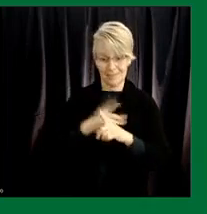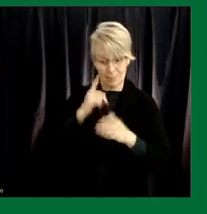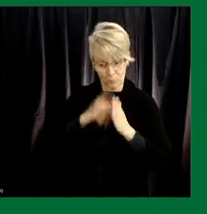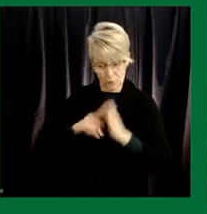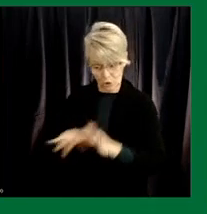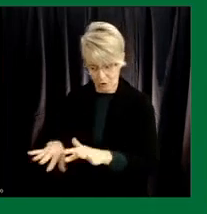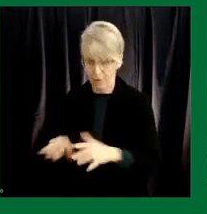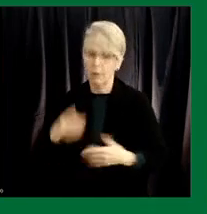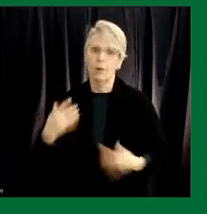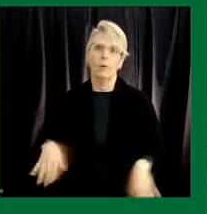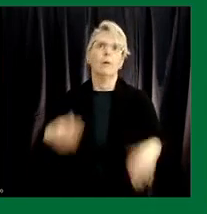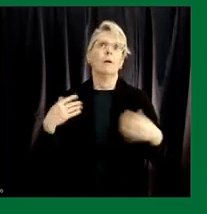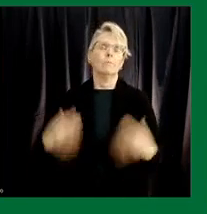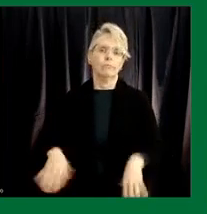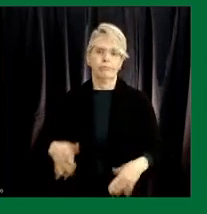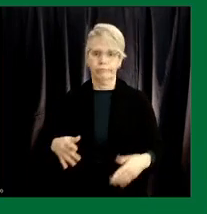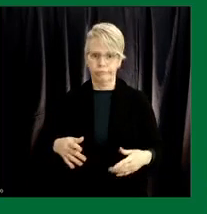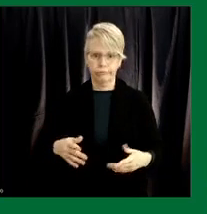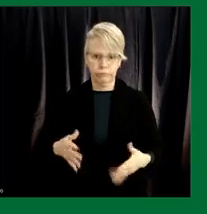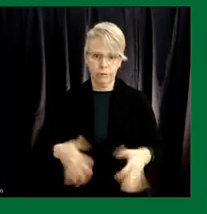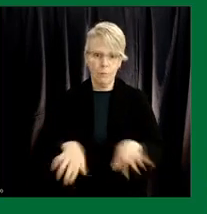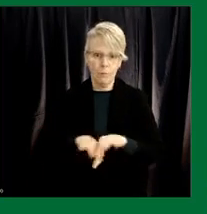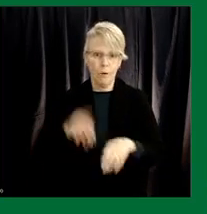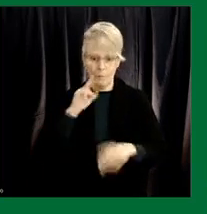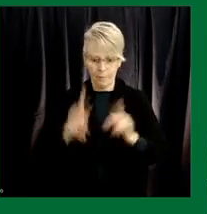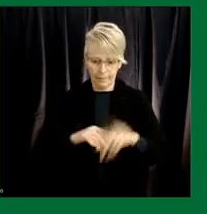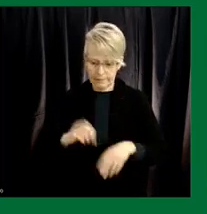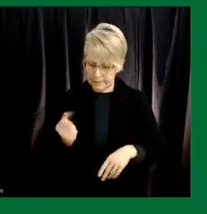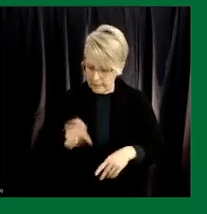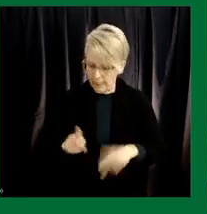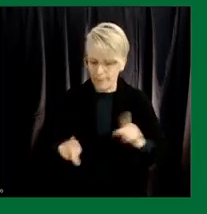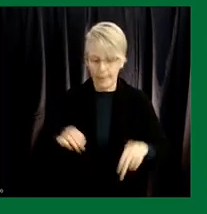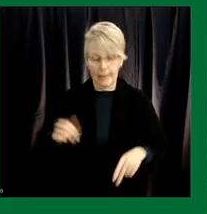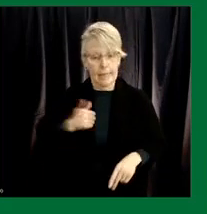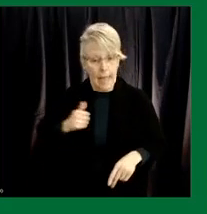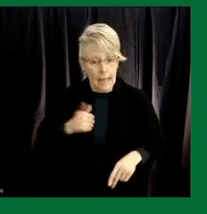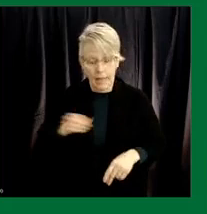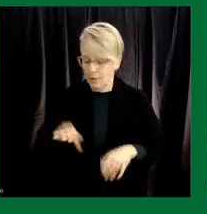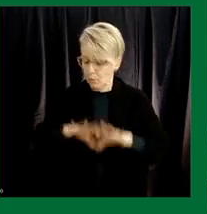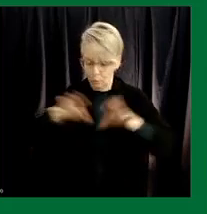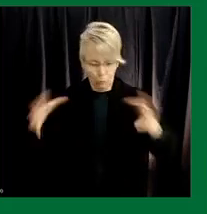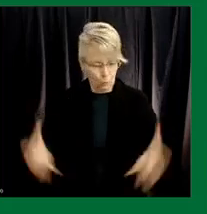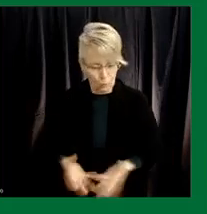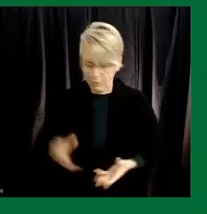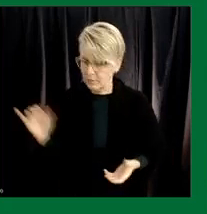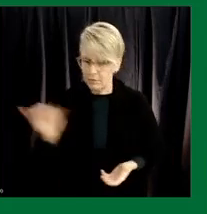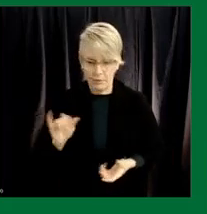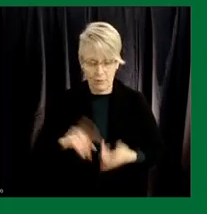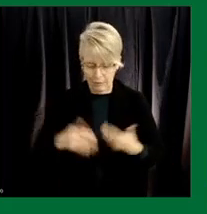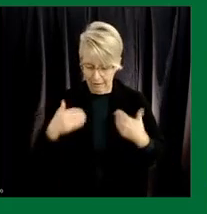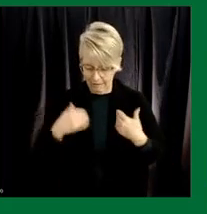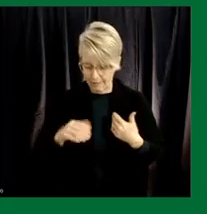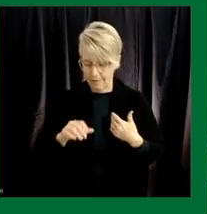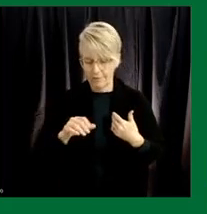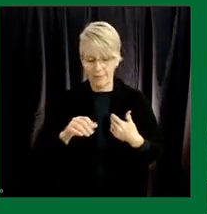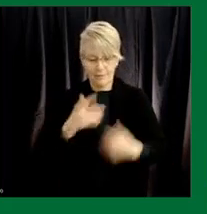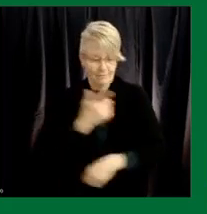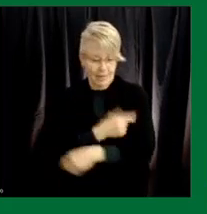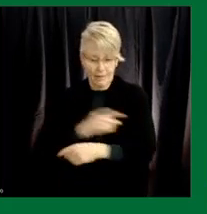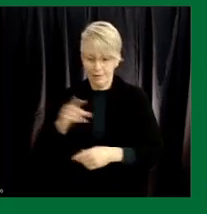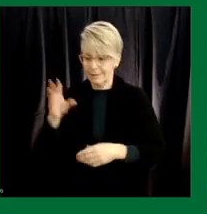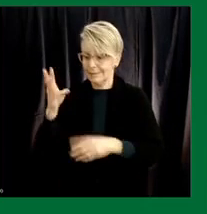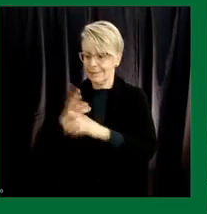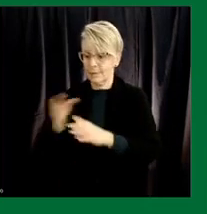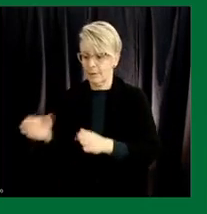awful lot it would mean an awful lot to the people of saskatchewan the people of canada and the people around the world to have access to those vaccines six months earlier so